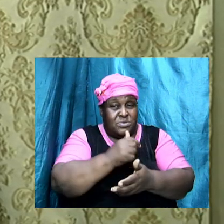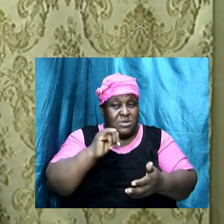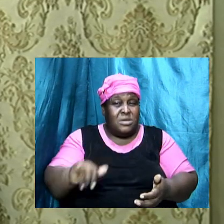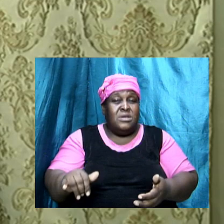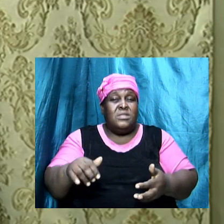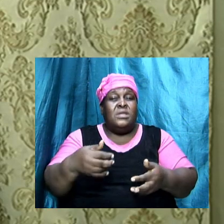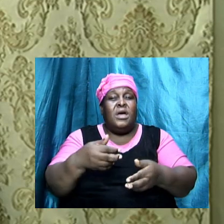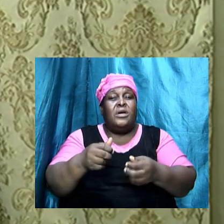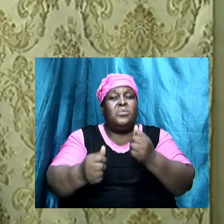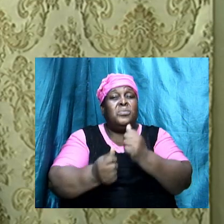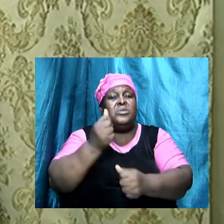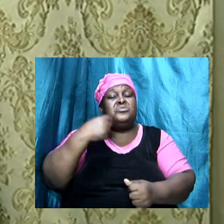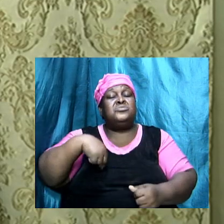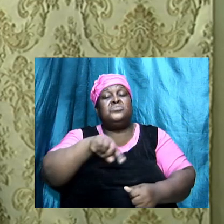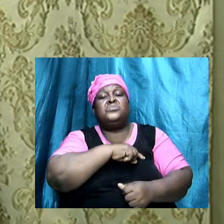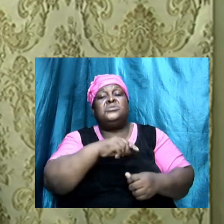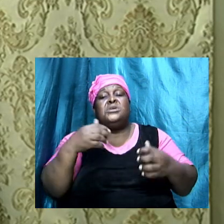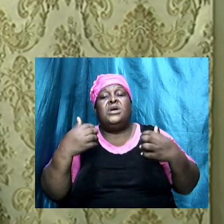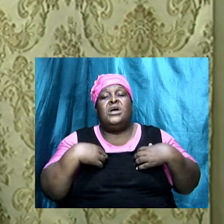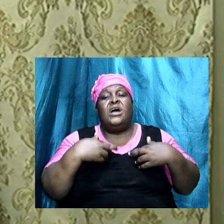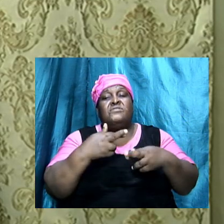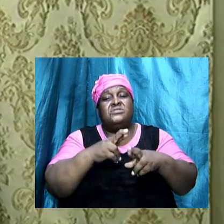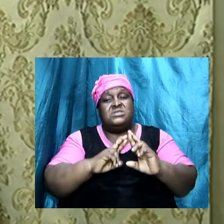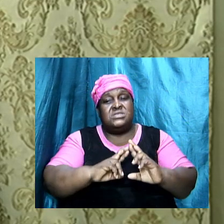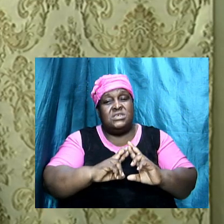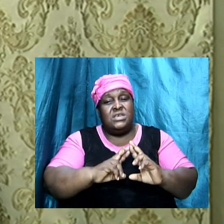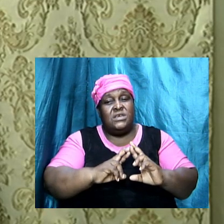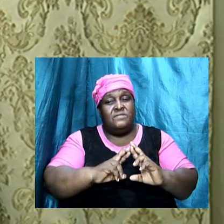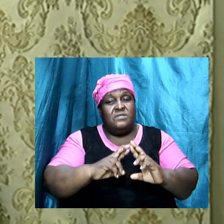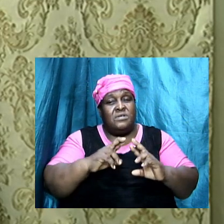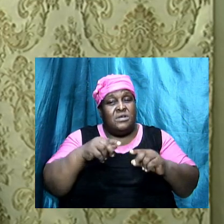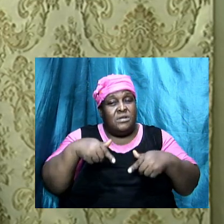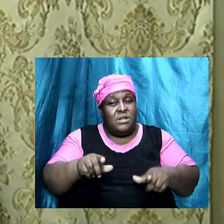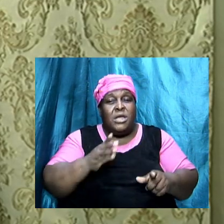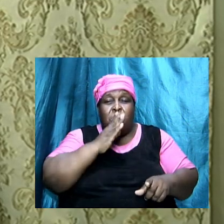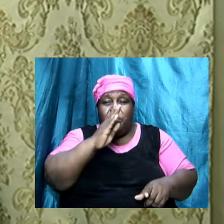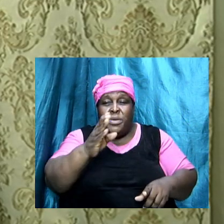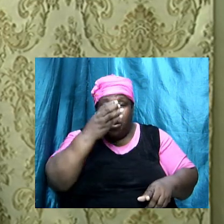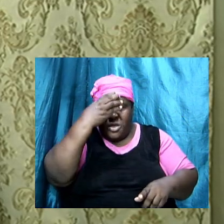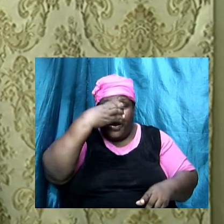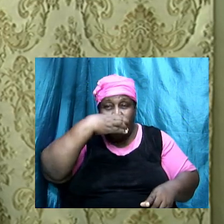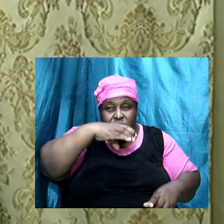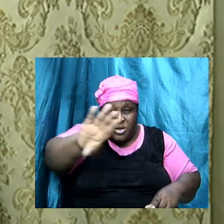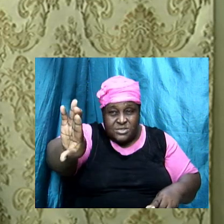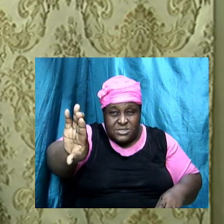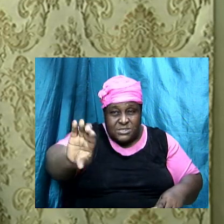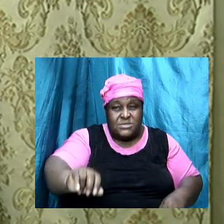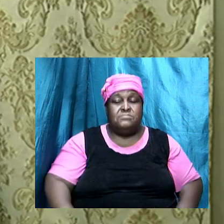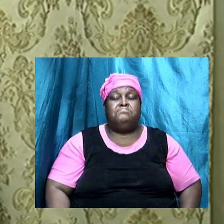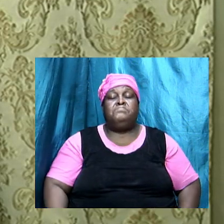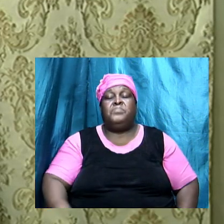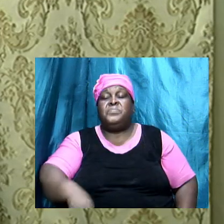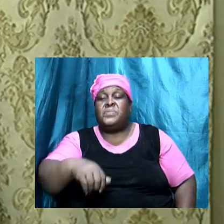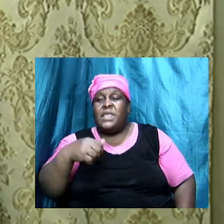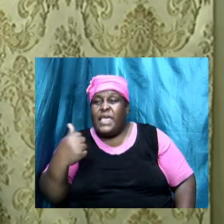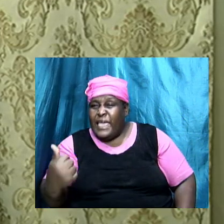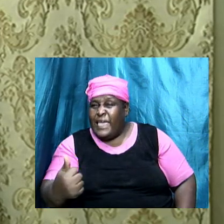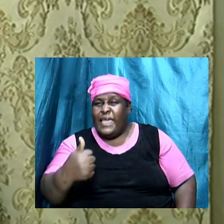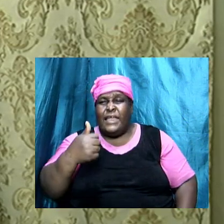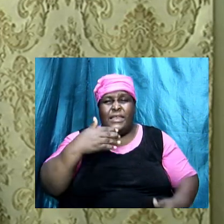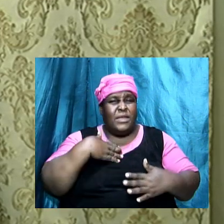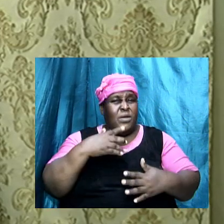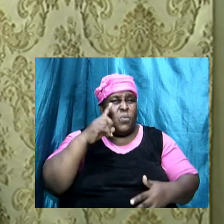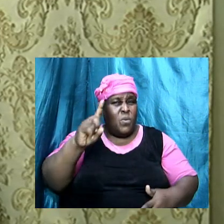curse. As we have already said, Now, I say again, if anybody preach anything